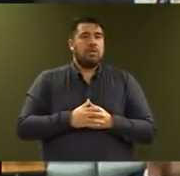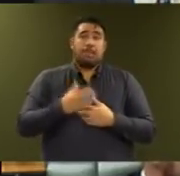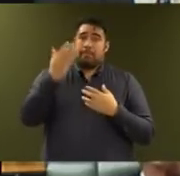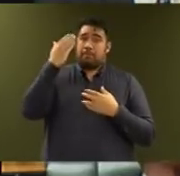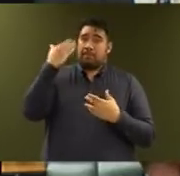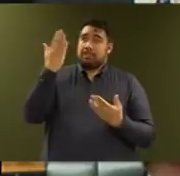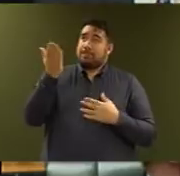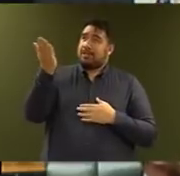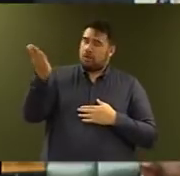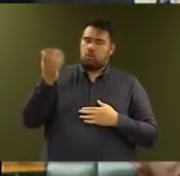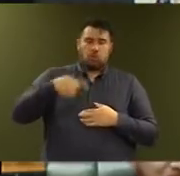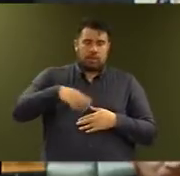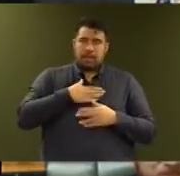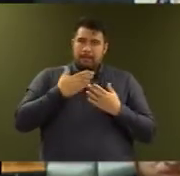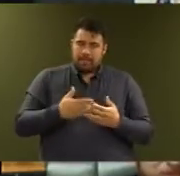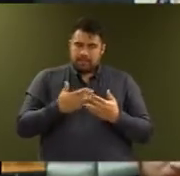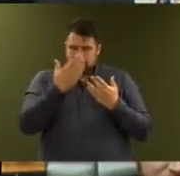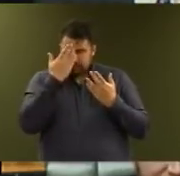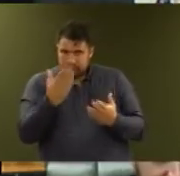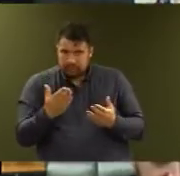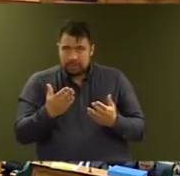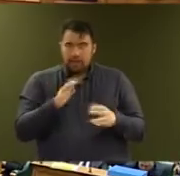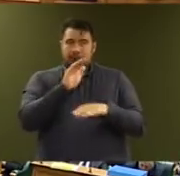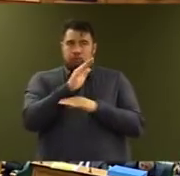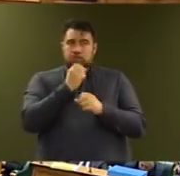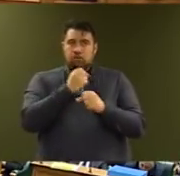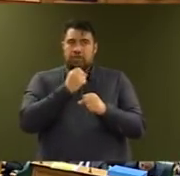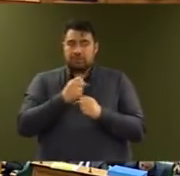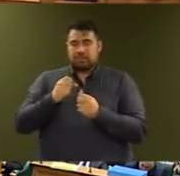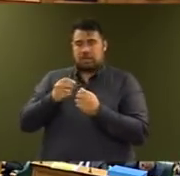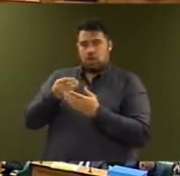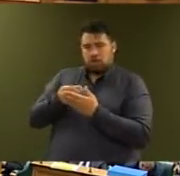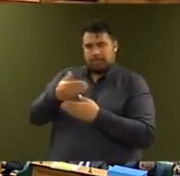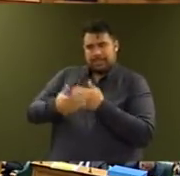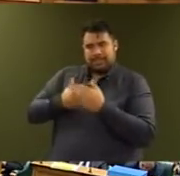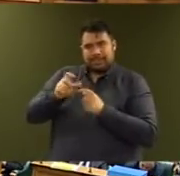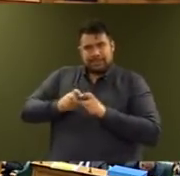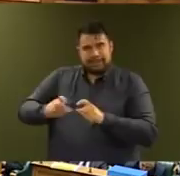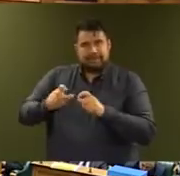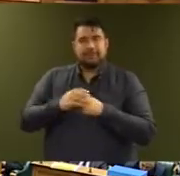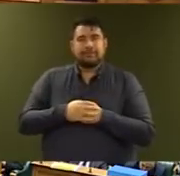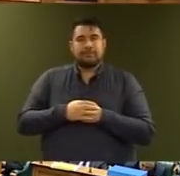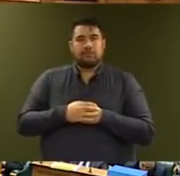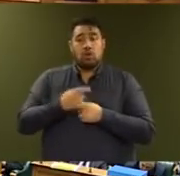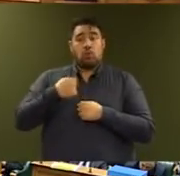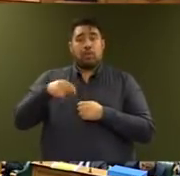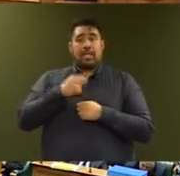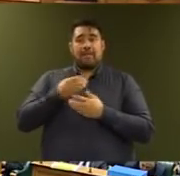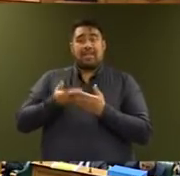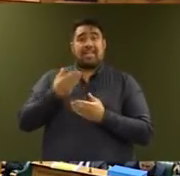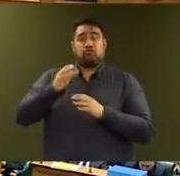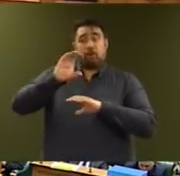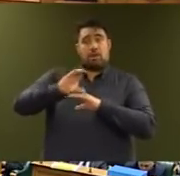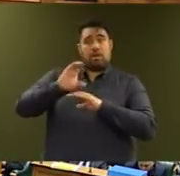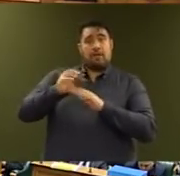finances responsibly for future generations. This Budget delivers an operating surplus for 2017-18 of